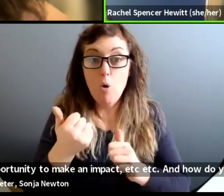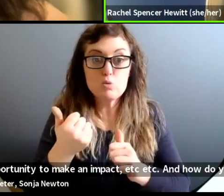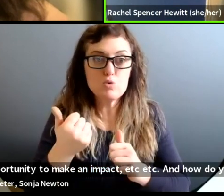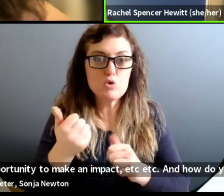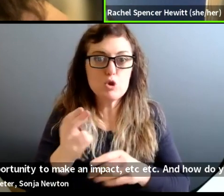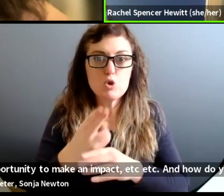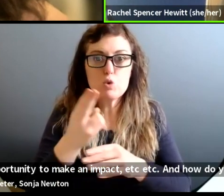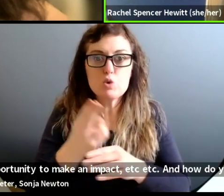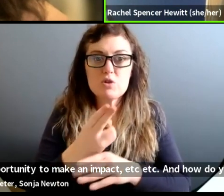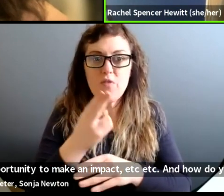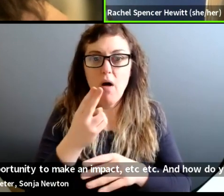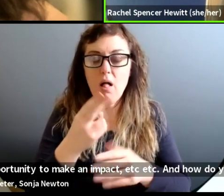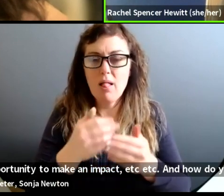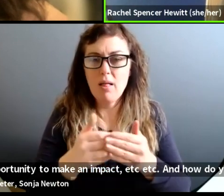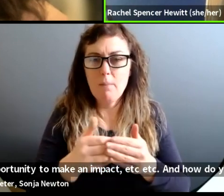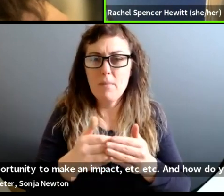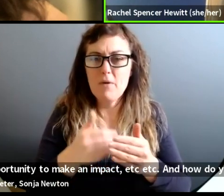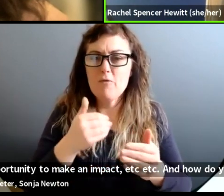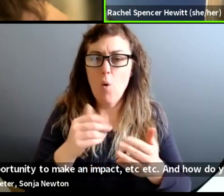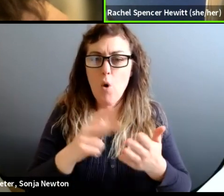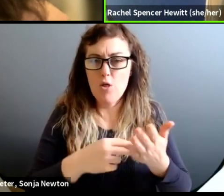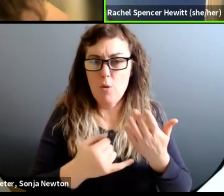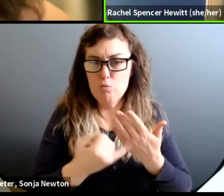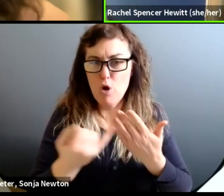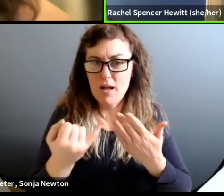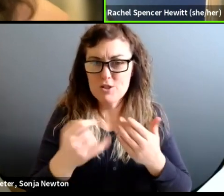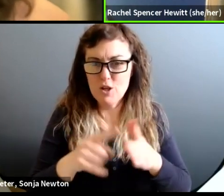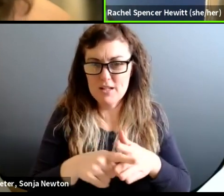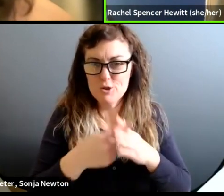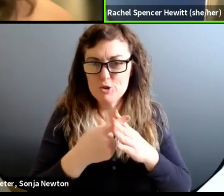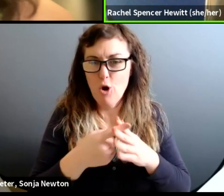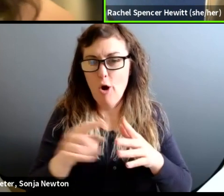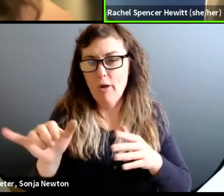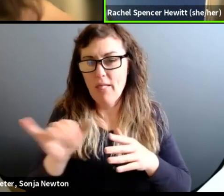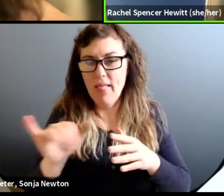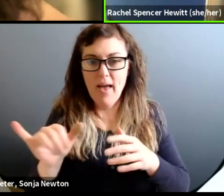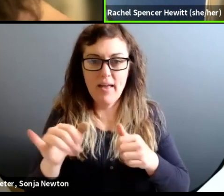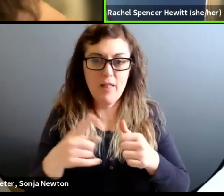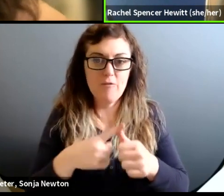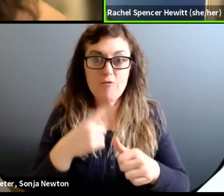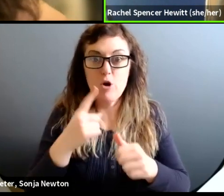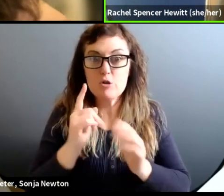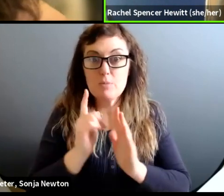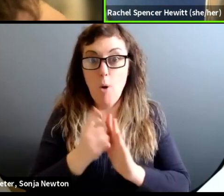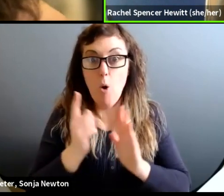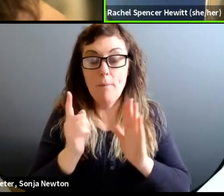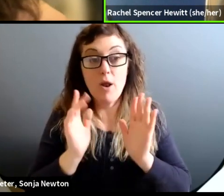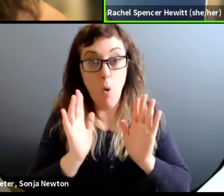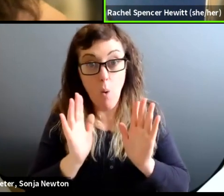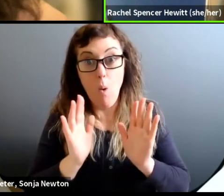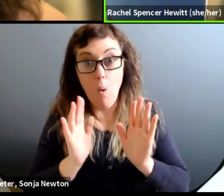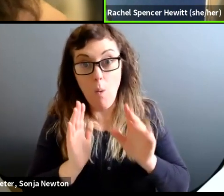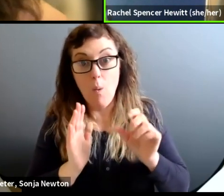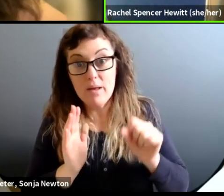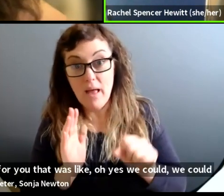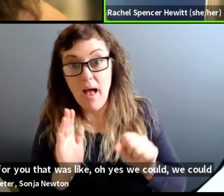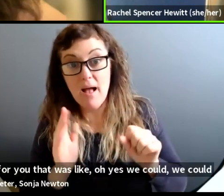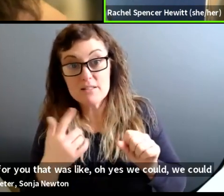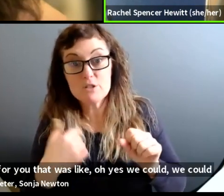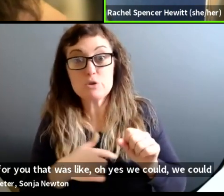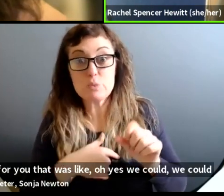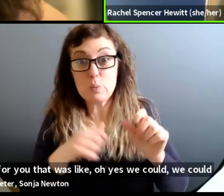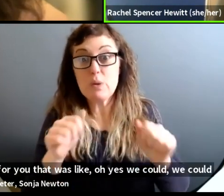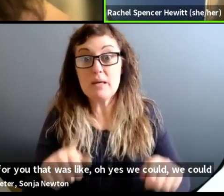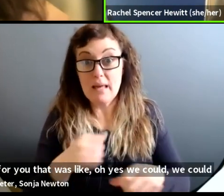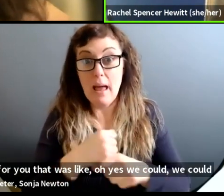um, before the project started, uh, the, like the first moment of inception for you that was like, oh yes, we could, we could make this a